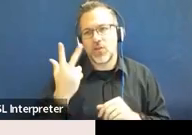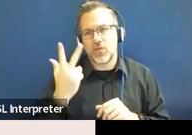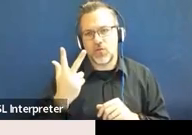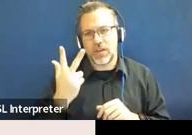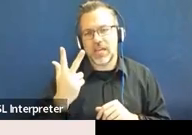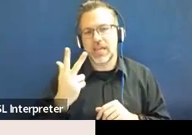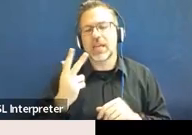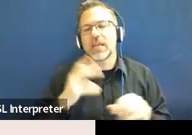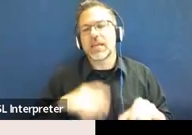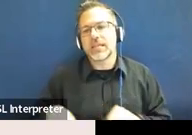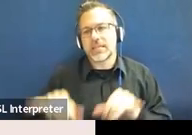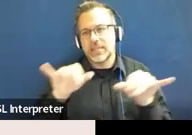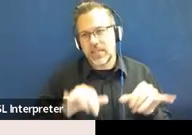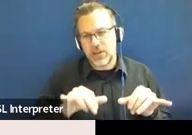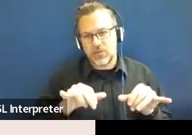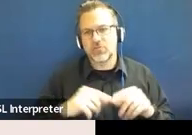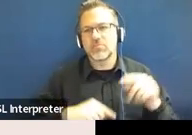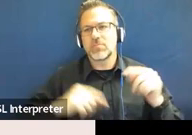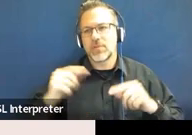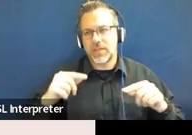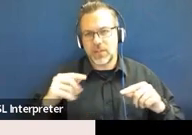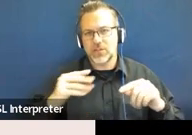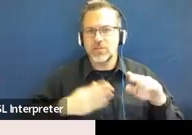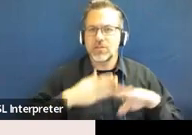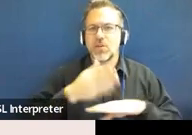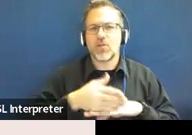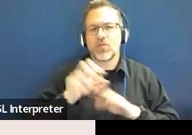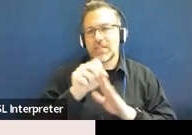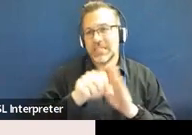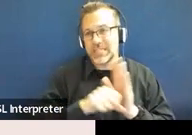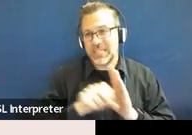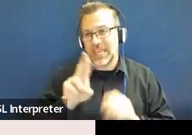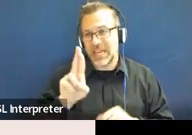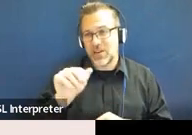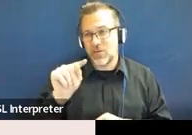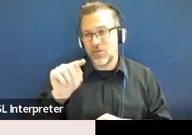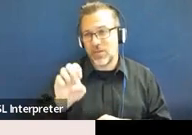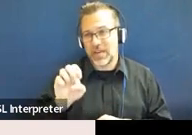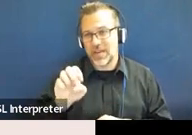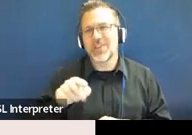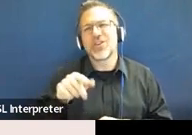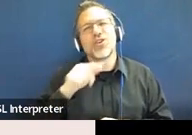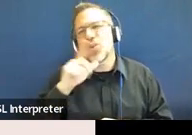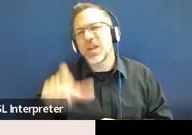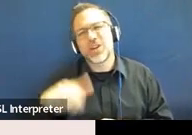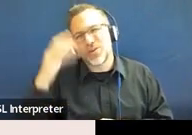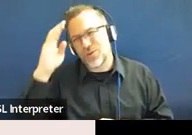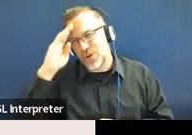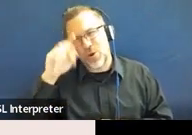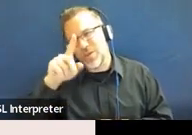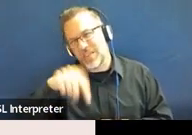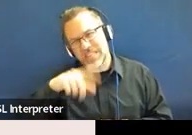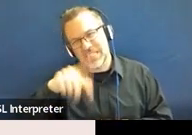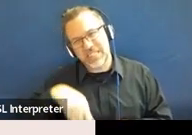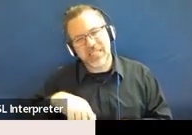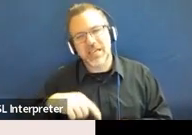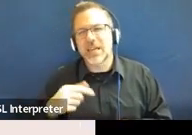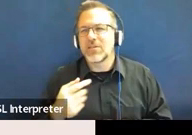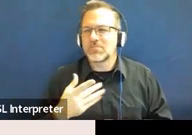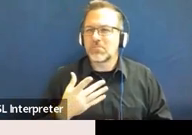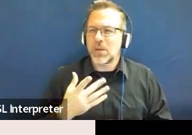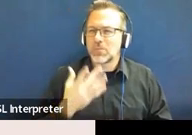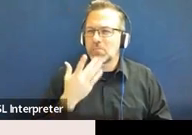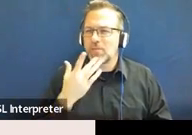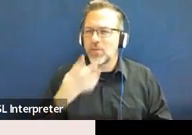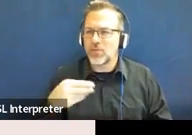above the state's rate. So, I don't, you you don't need to know this. It's just, we just like to sometimes give you some of the background